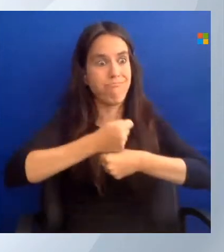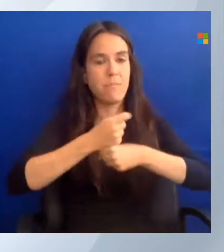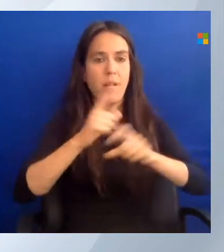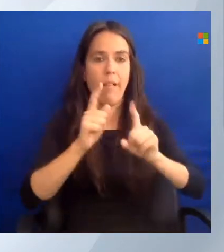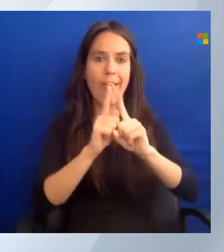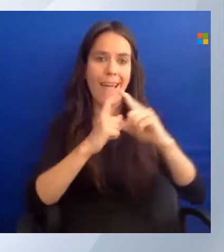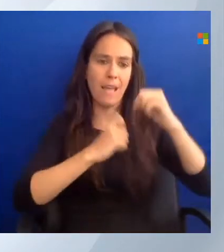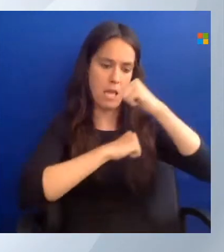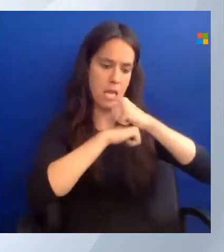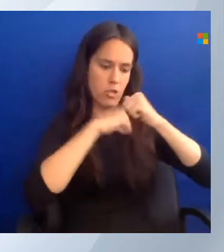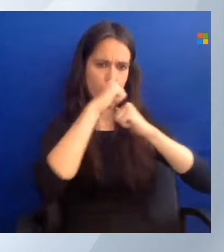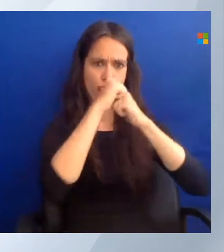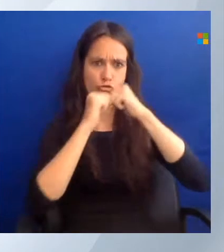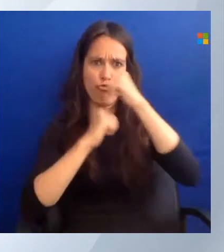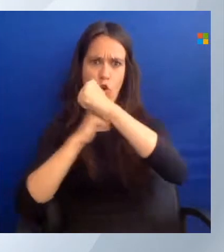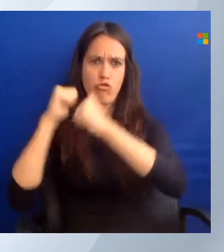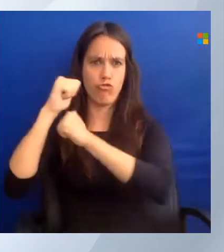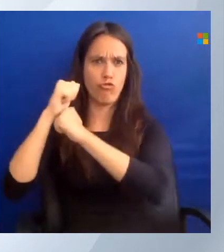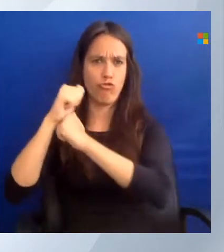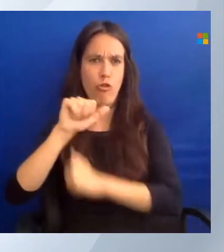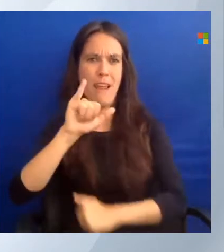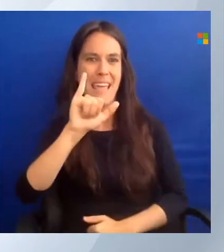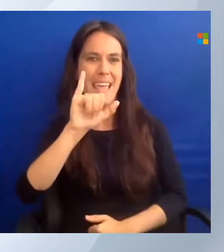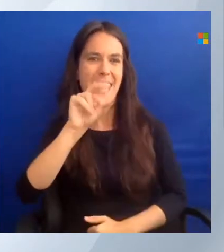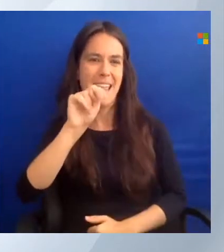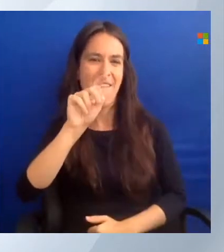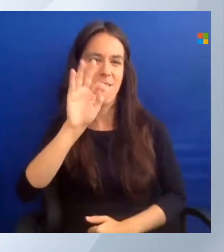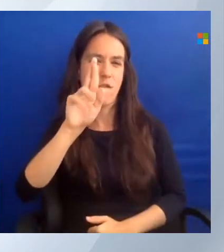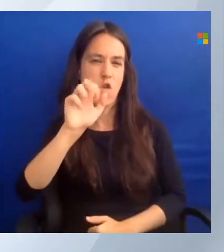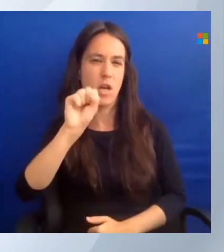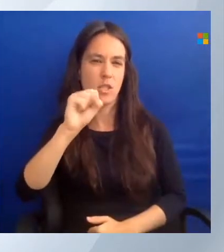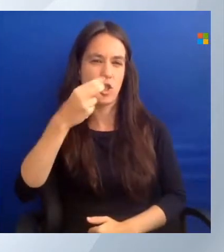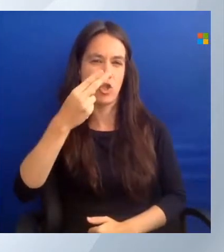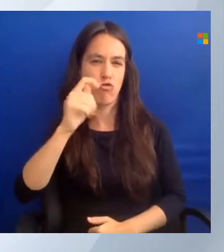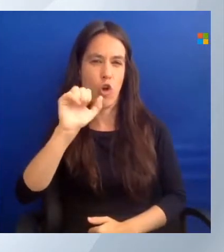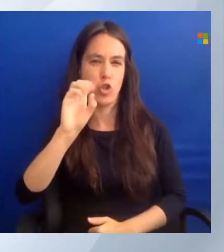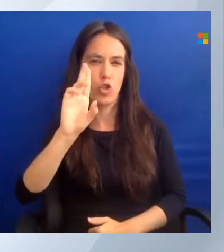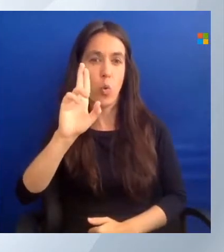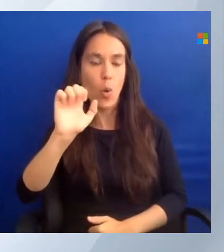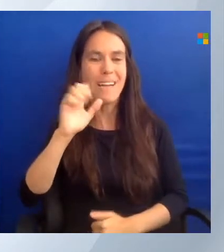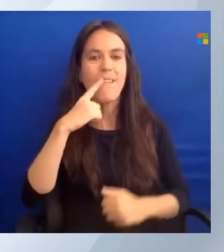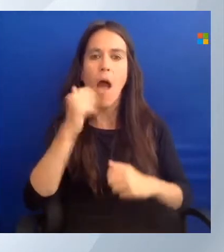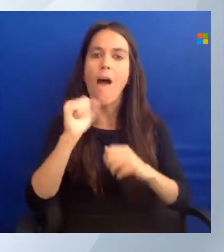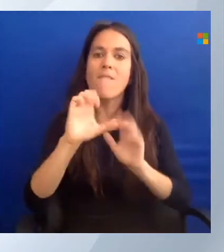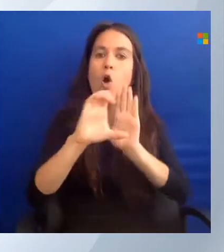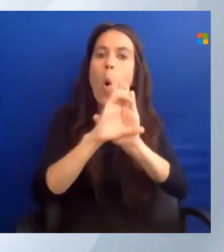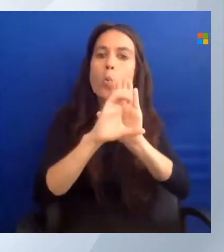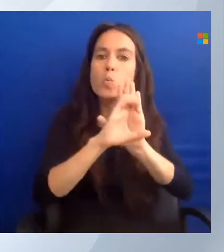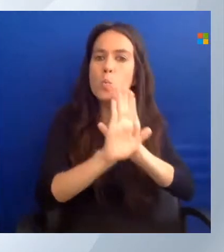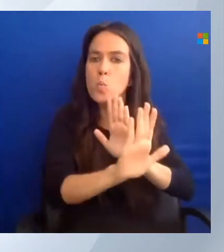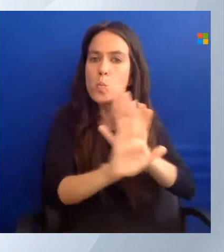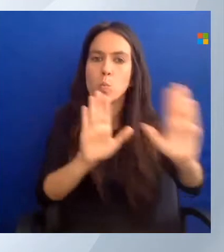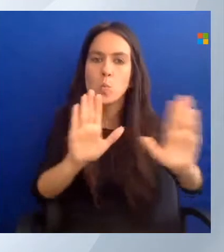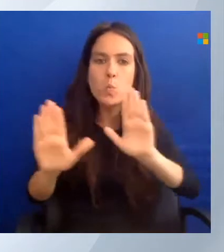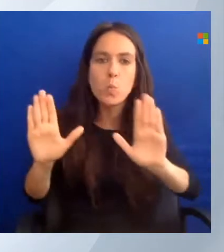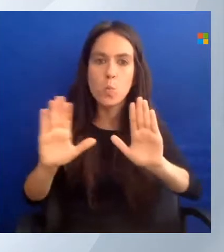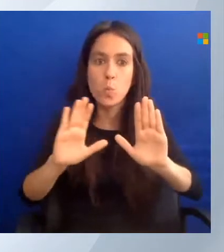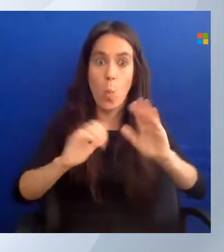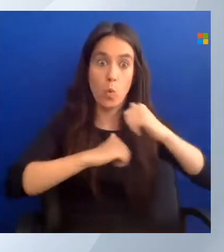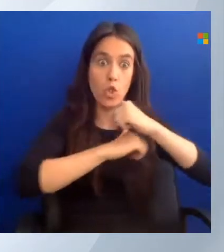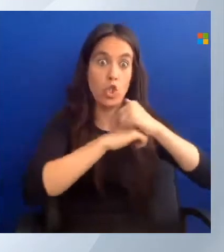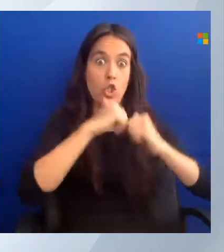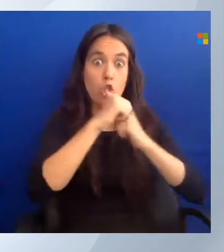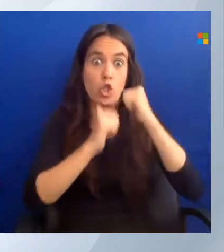even part infrastructure as code. So, with infrastructure as code, we are managing